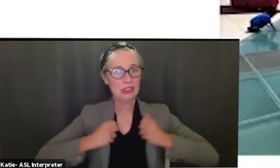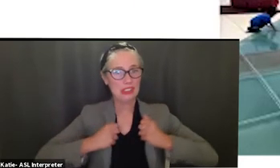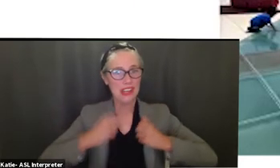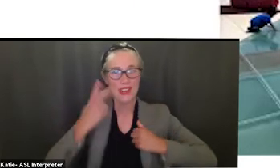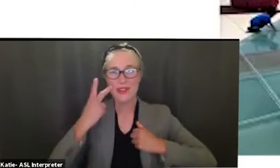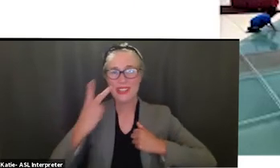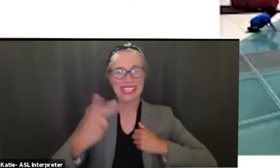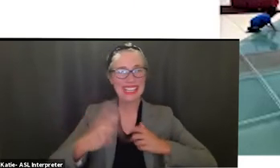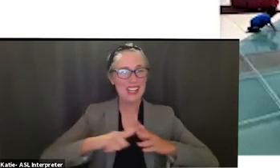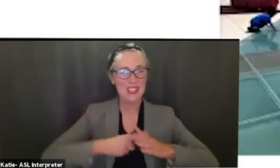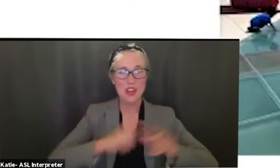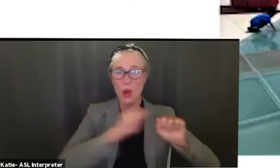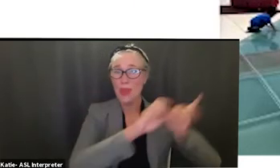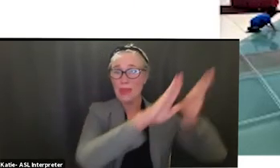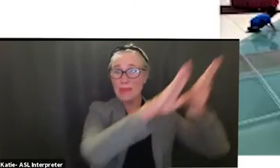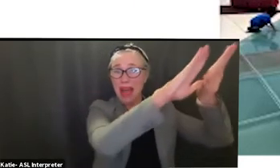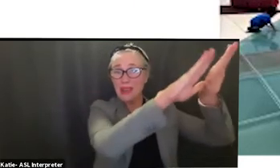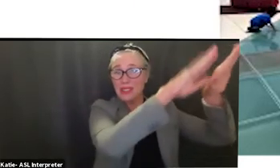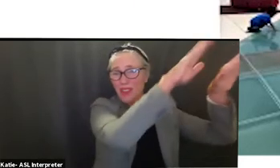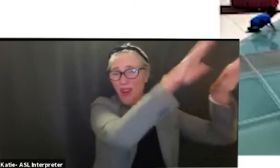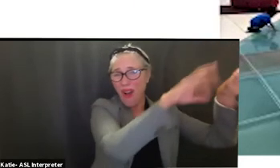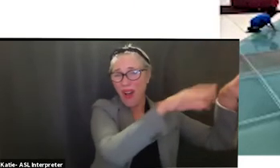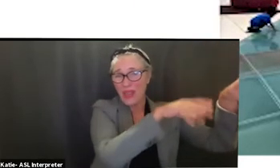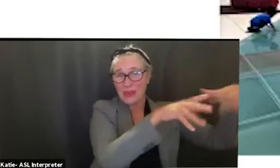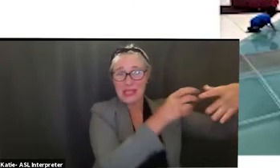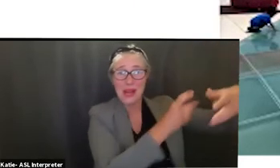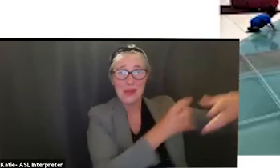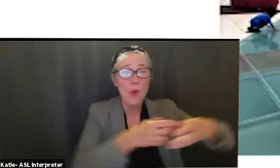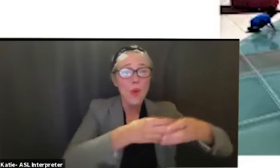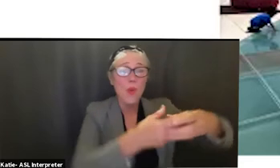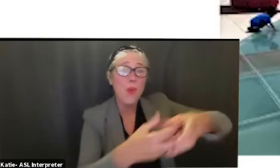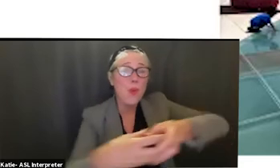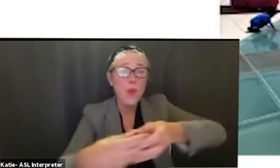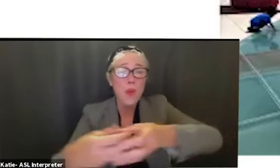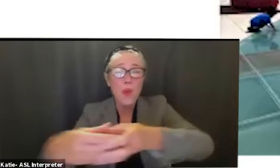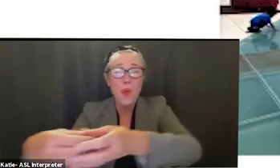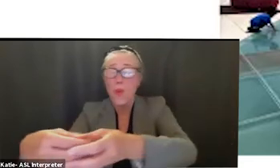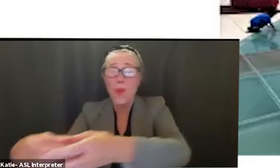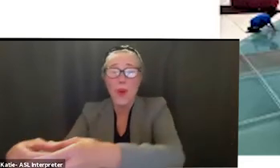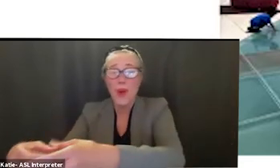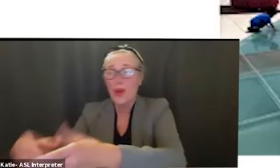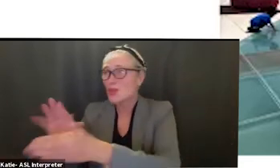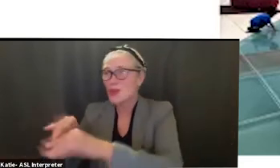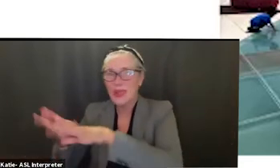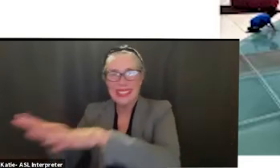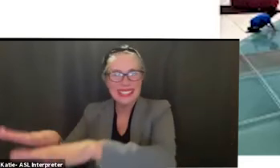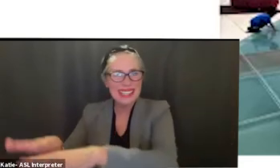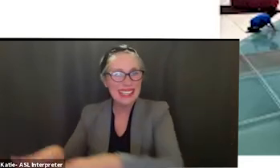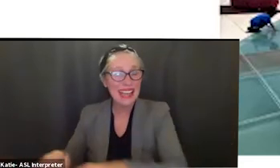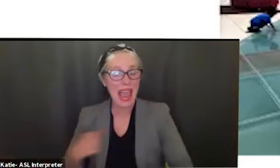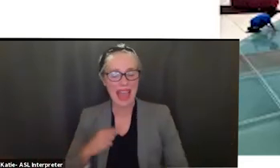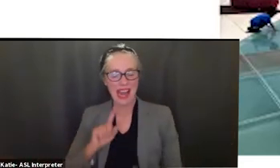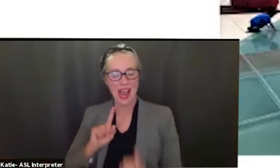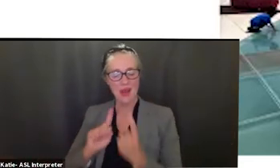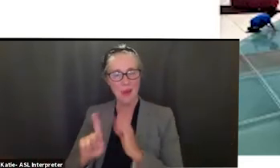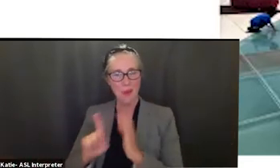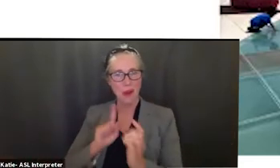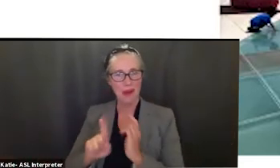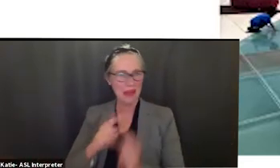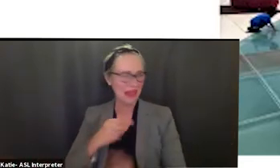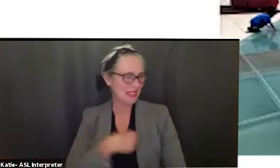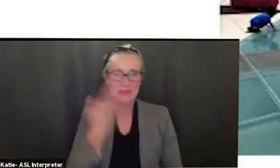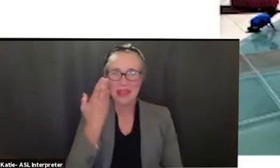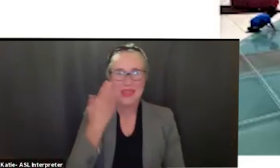and to be able to see just walk by them without them even knowing who who i am um and knowing